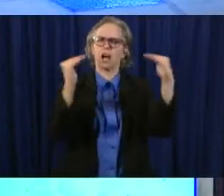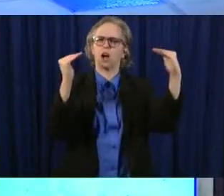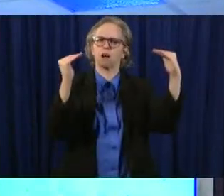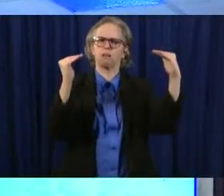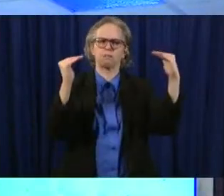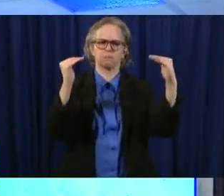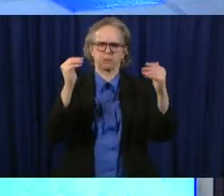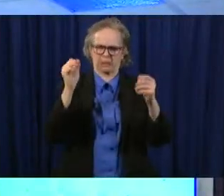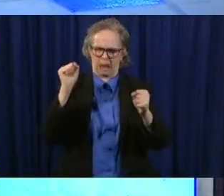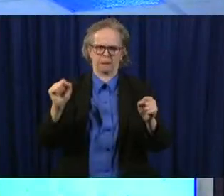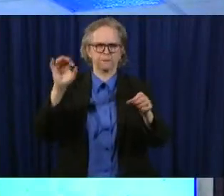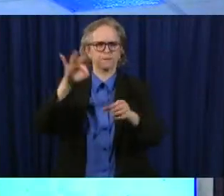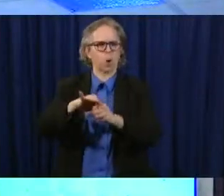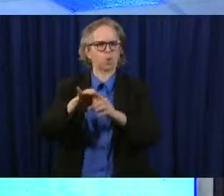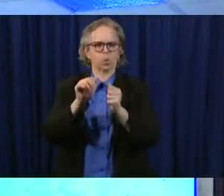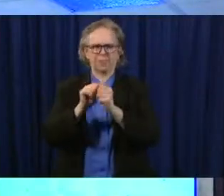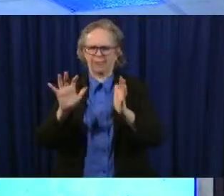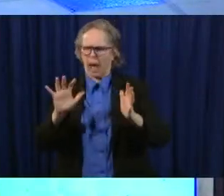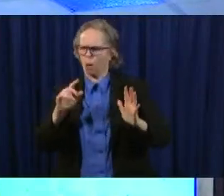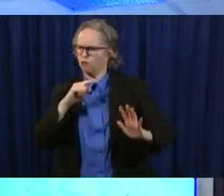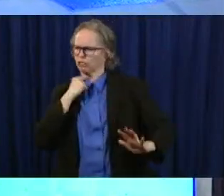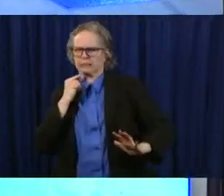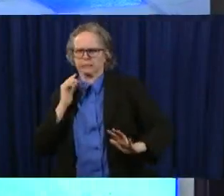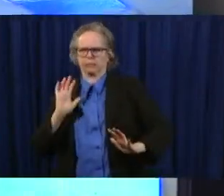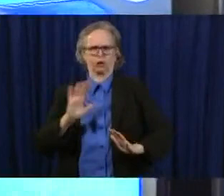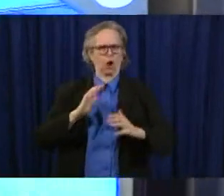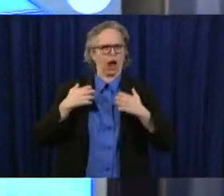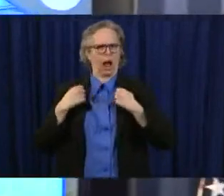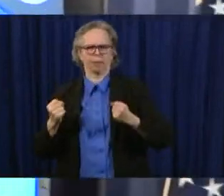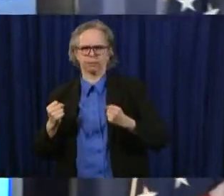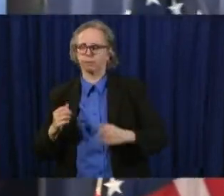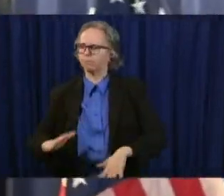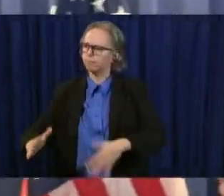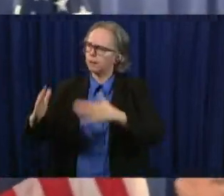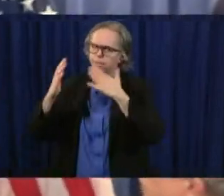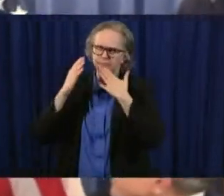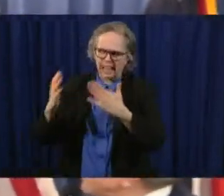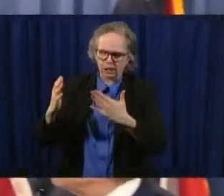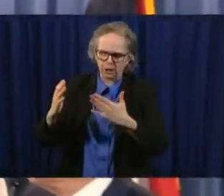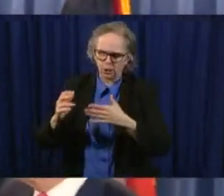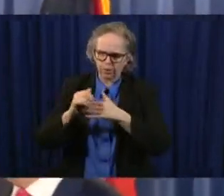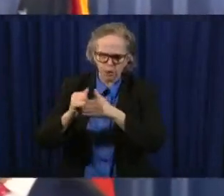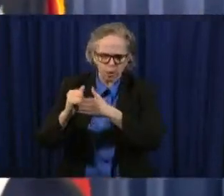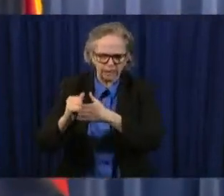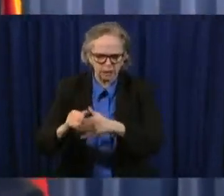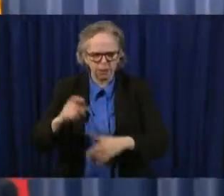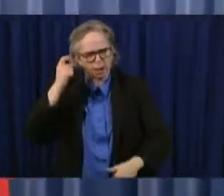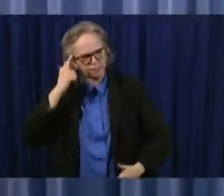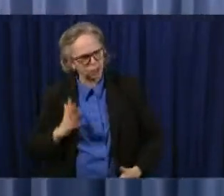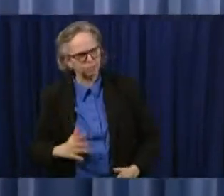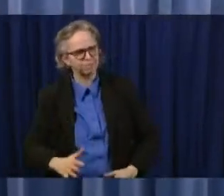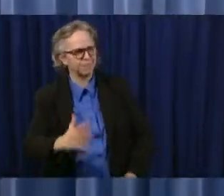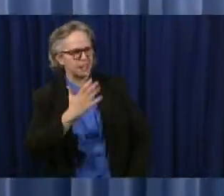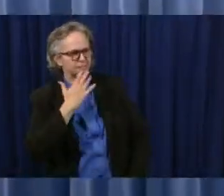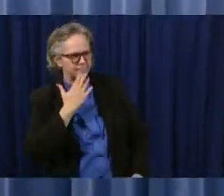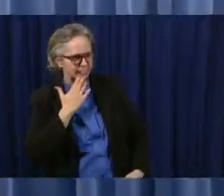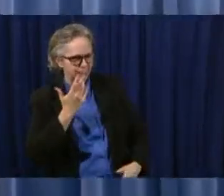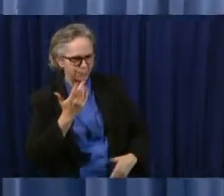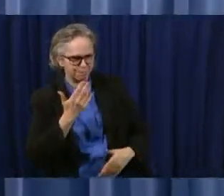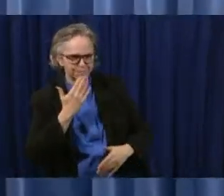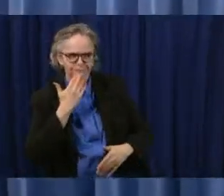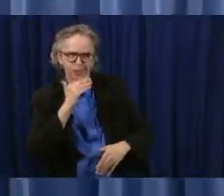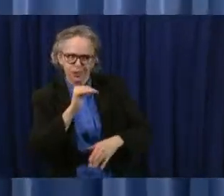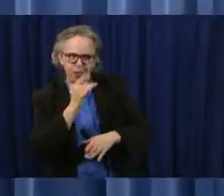the goal that's what we're doing here in the buckeye state and thank you for your leadership governor on that frank thank you very much good luck tonight thank you thank you sir thank you